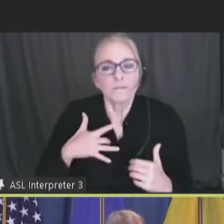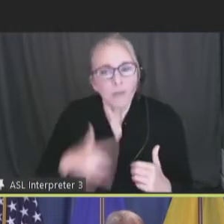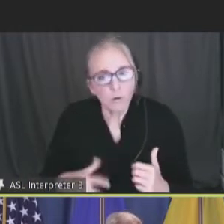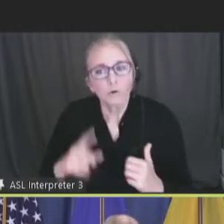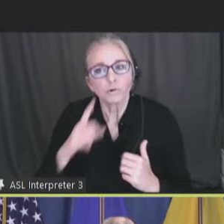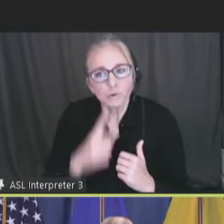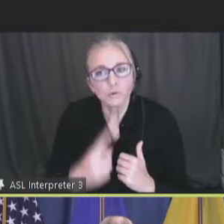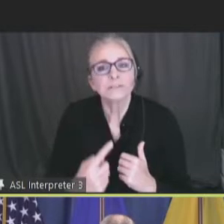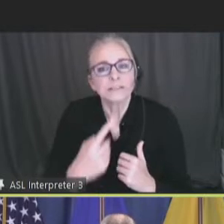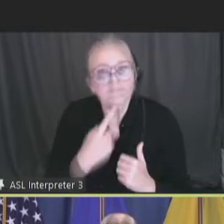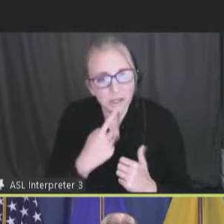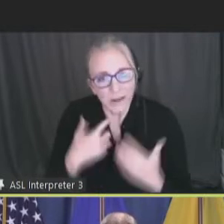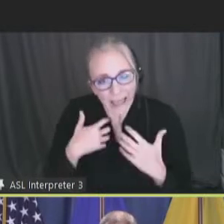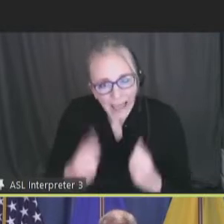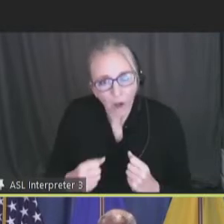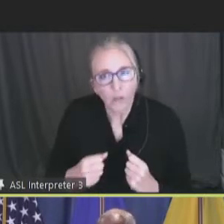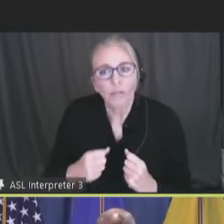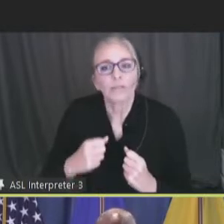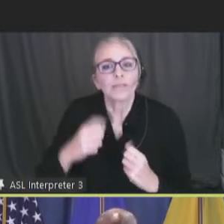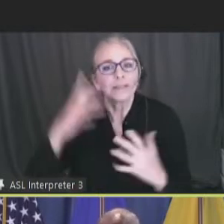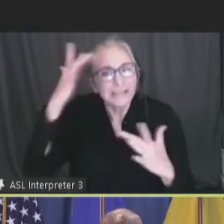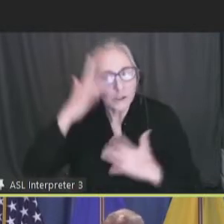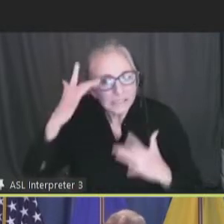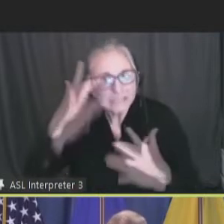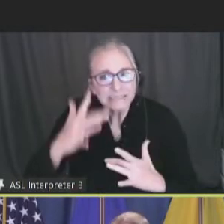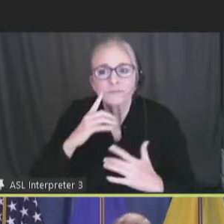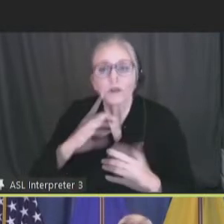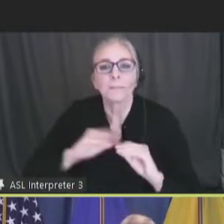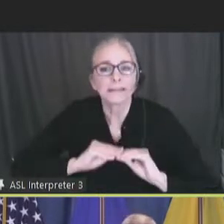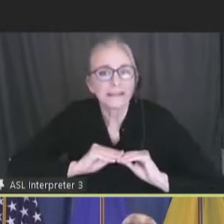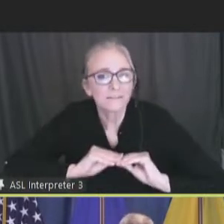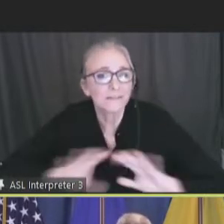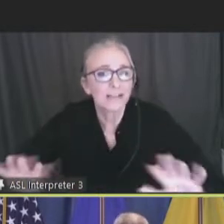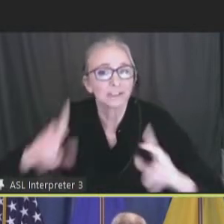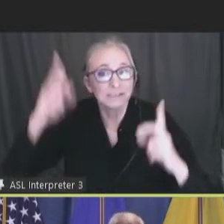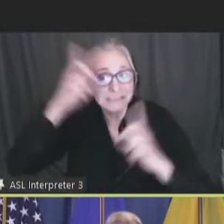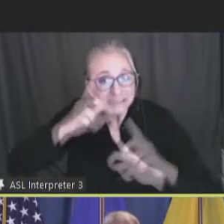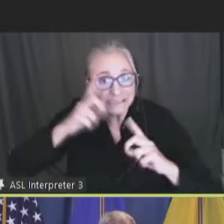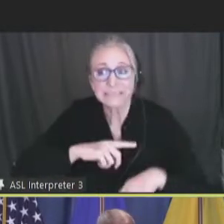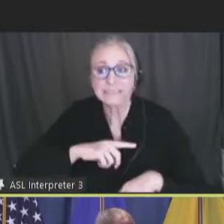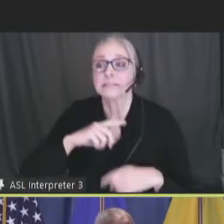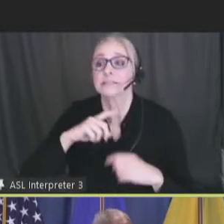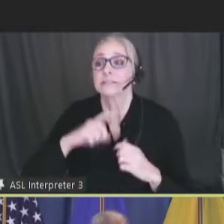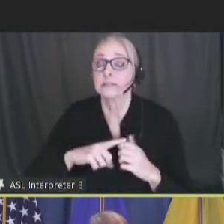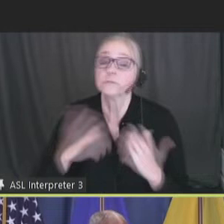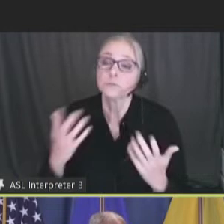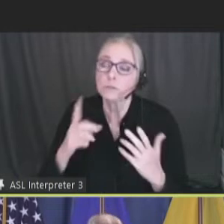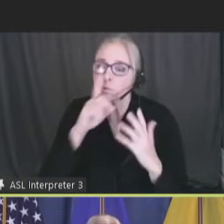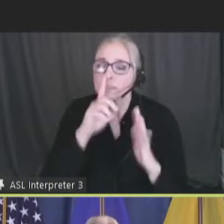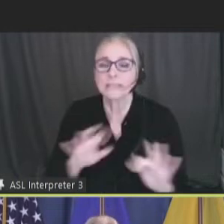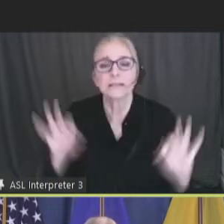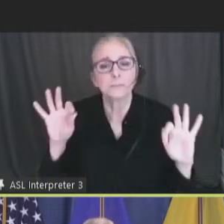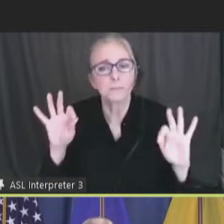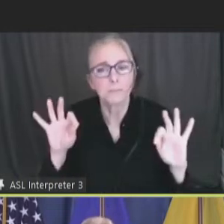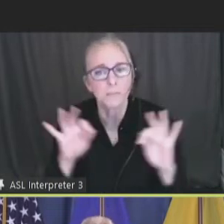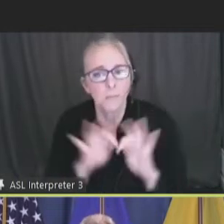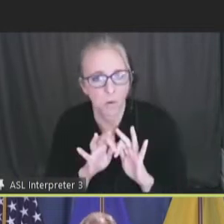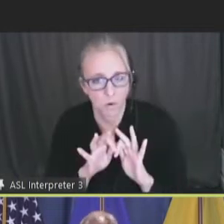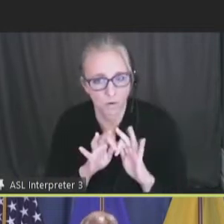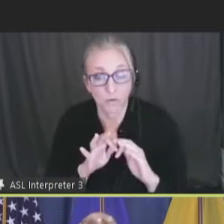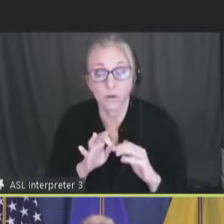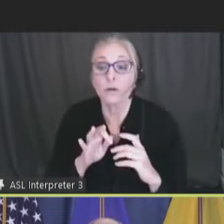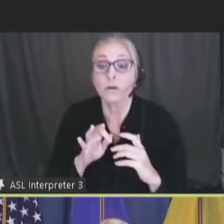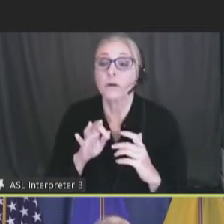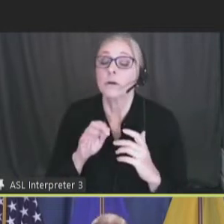severe health consequences resulting from infectious diseases. And so, it's critically important that